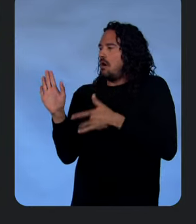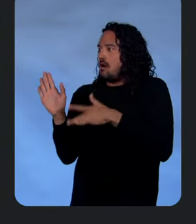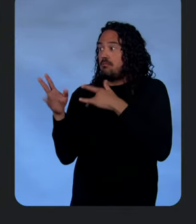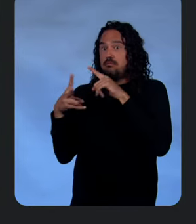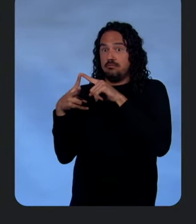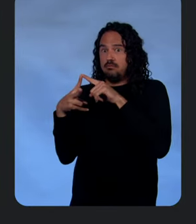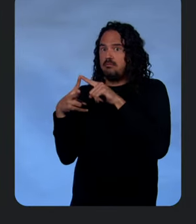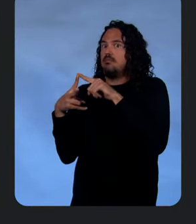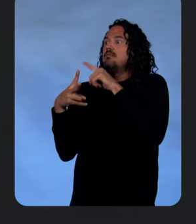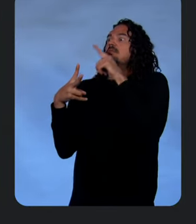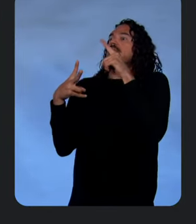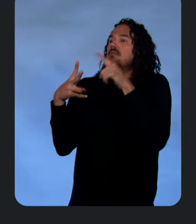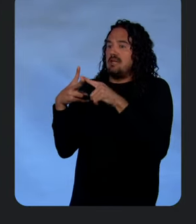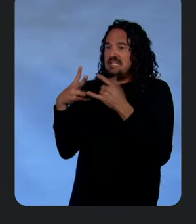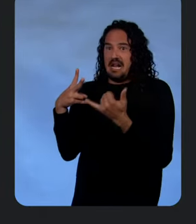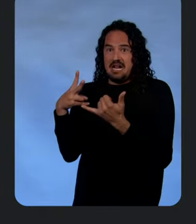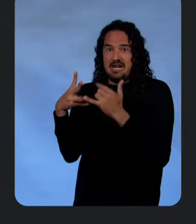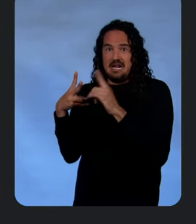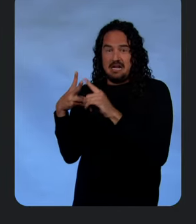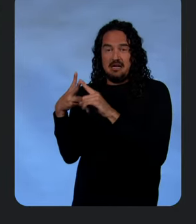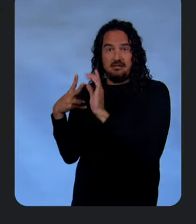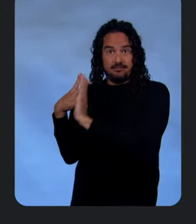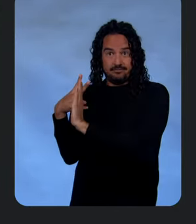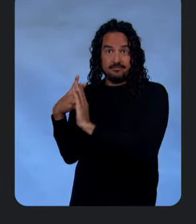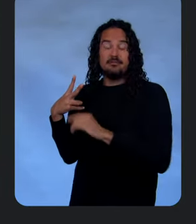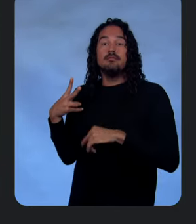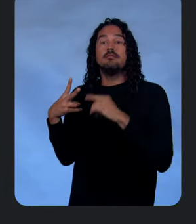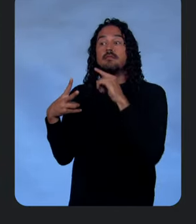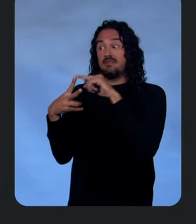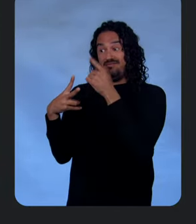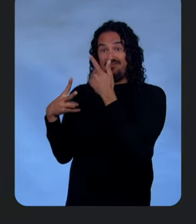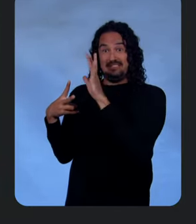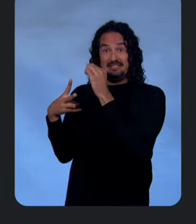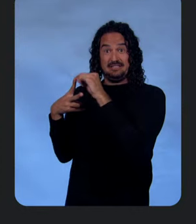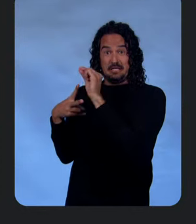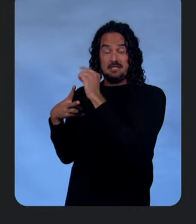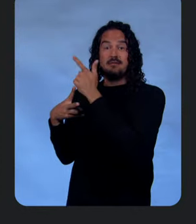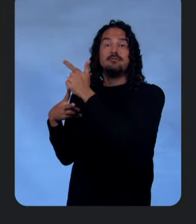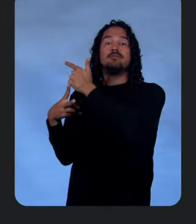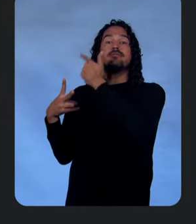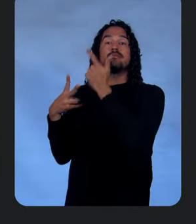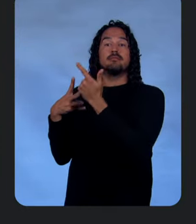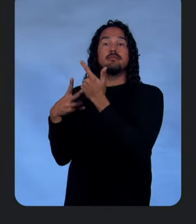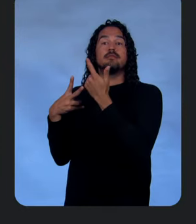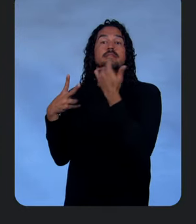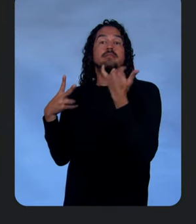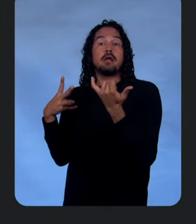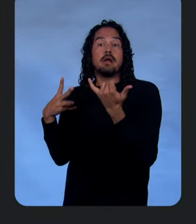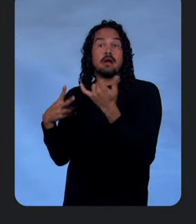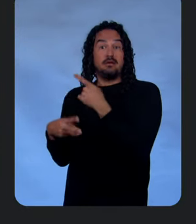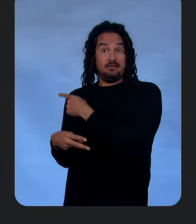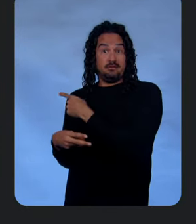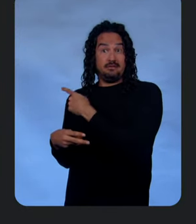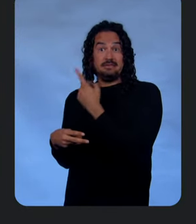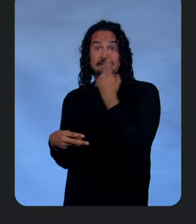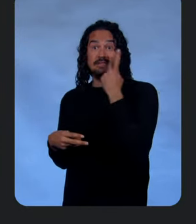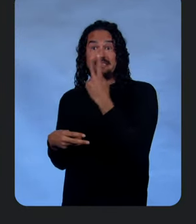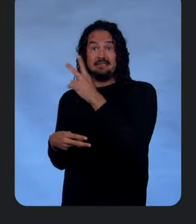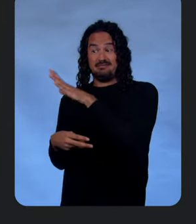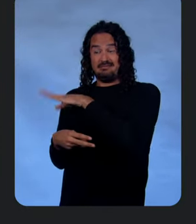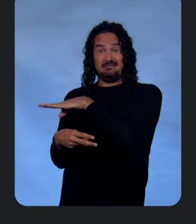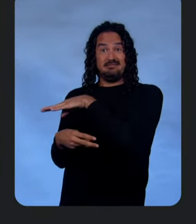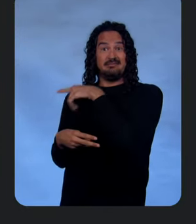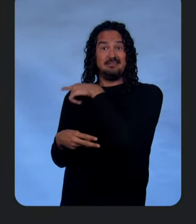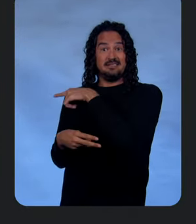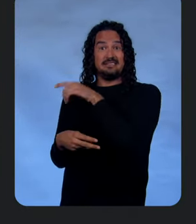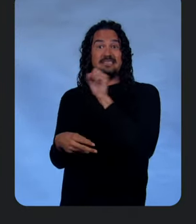Hold me to it. Here's what we're going to do for the second step, right? We're going to come in here. And the last piece that we're going to do is with four lines